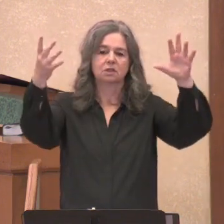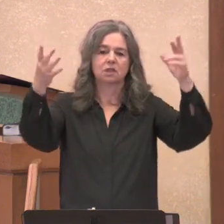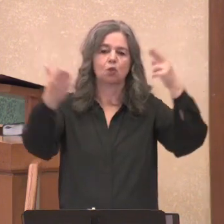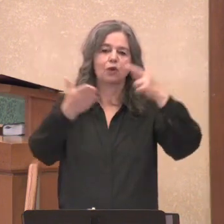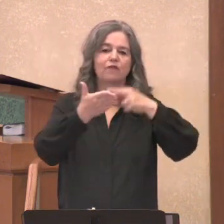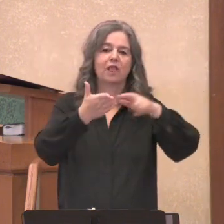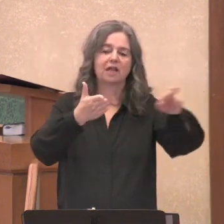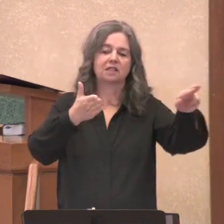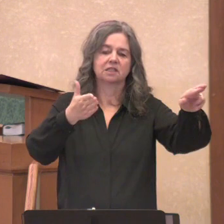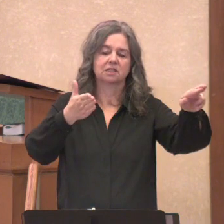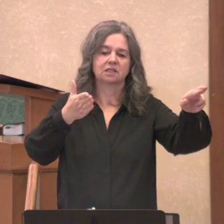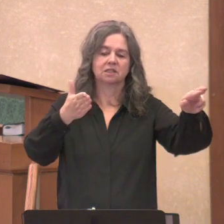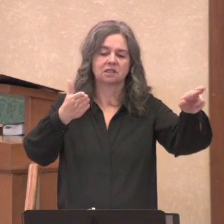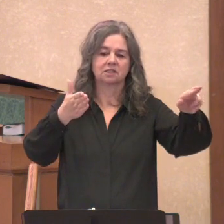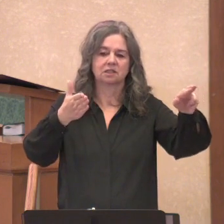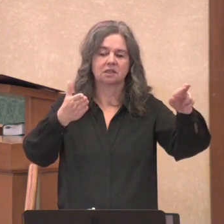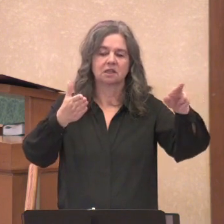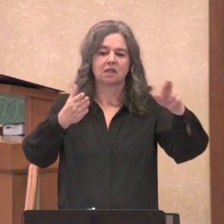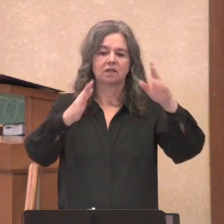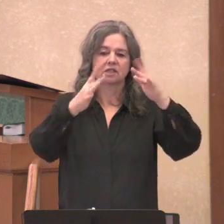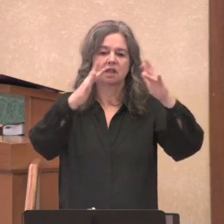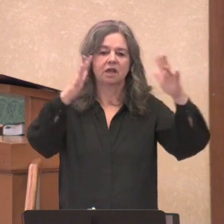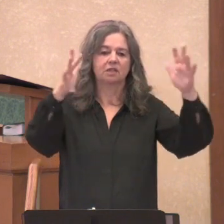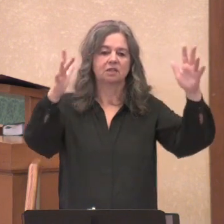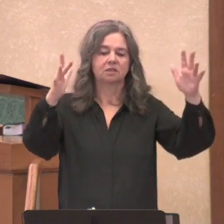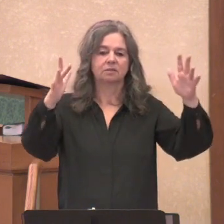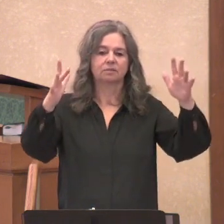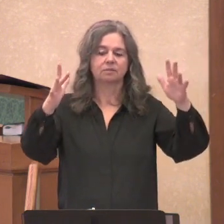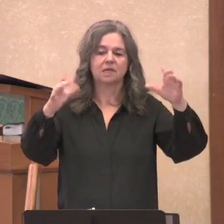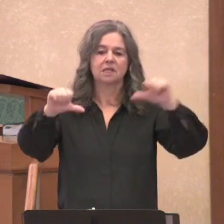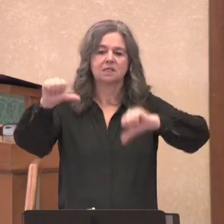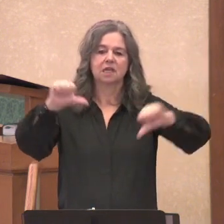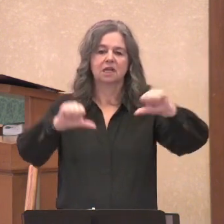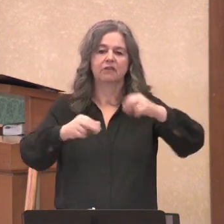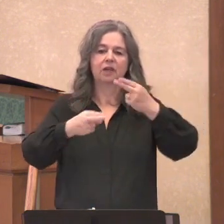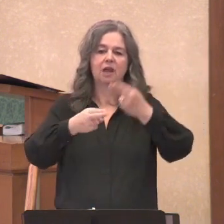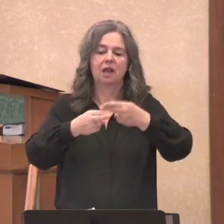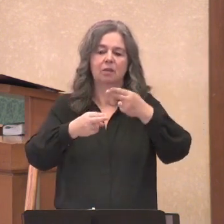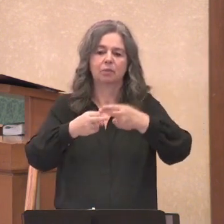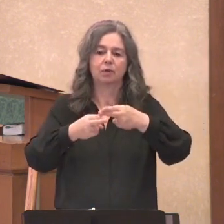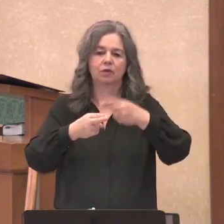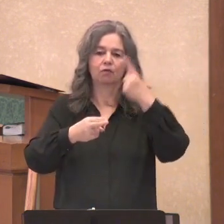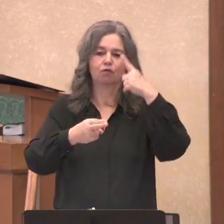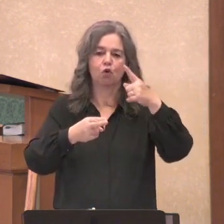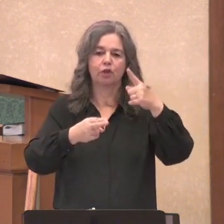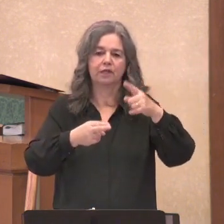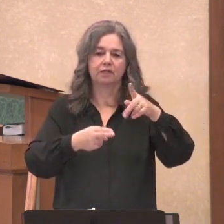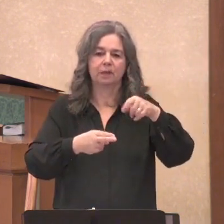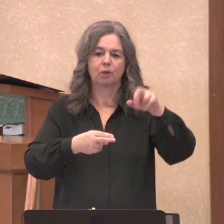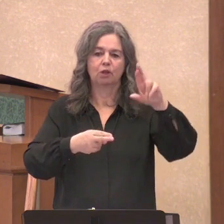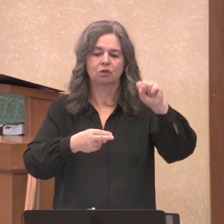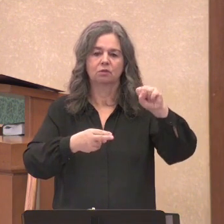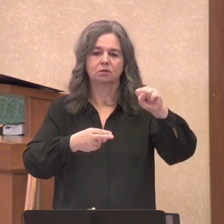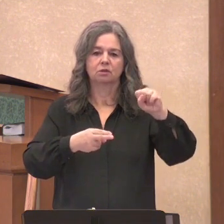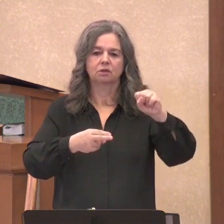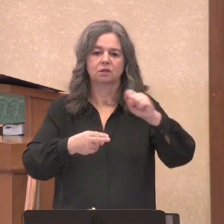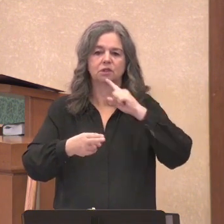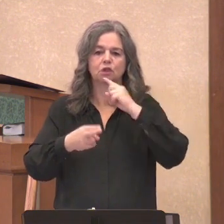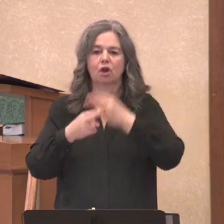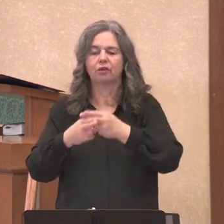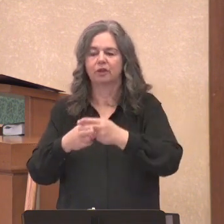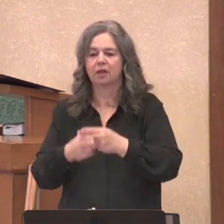pillars of light. The scientific name for these pillars of light is light pillars.